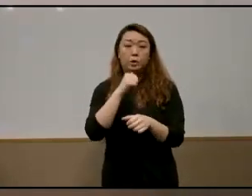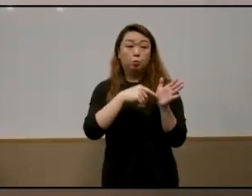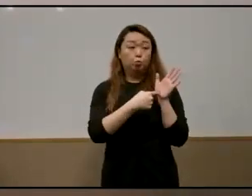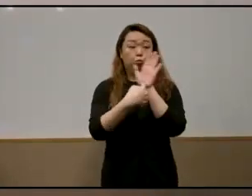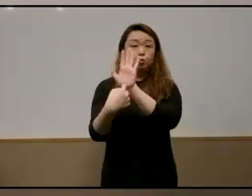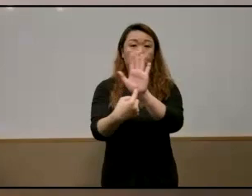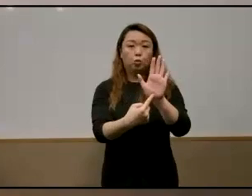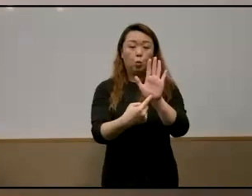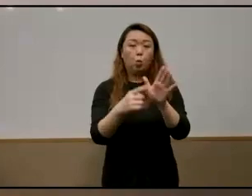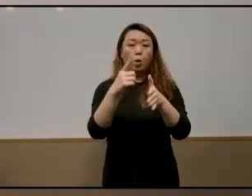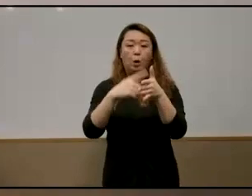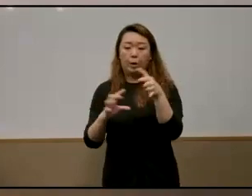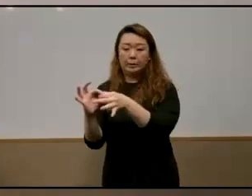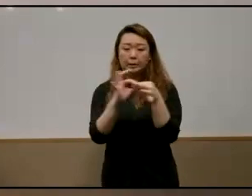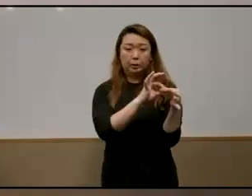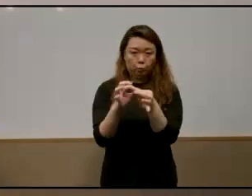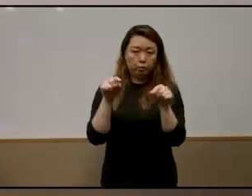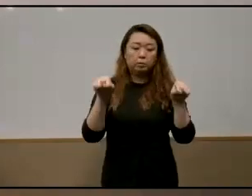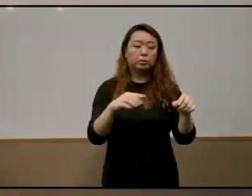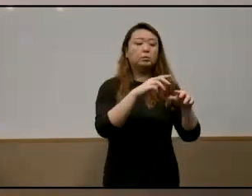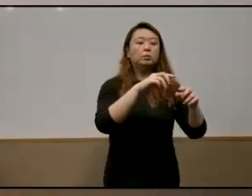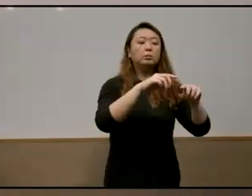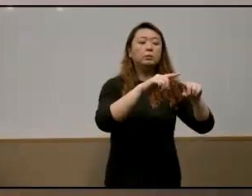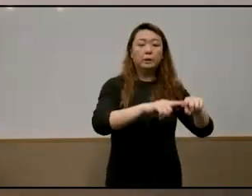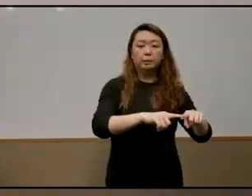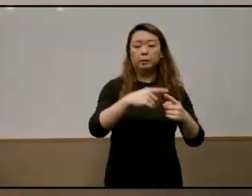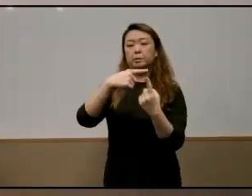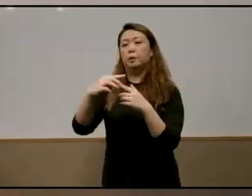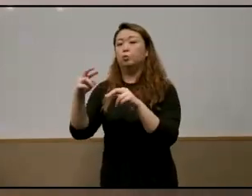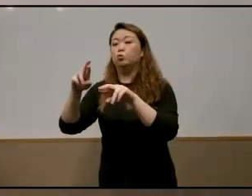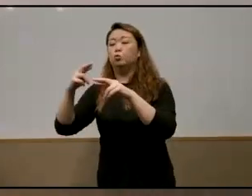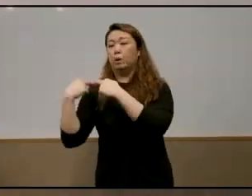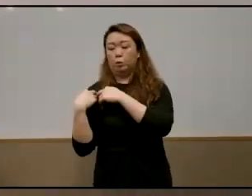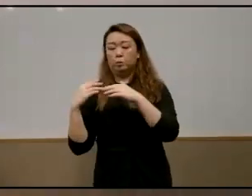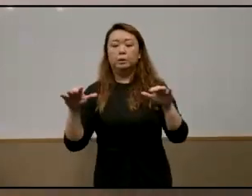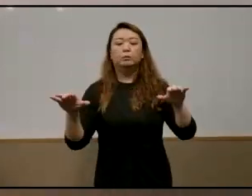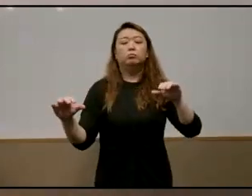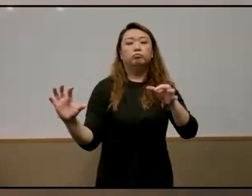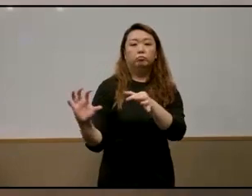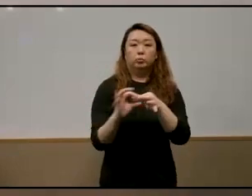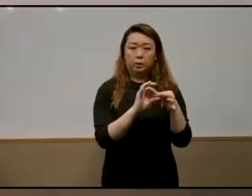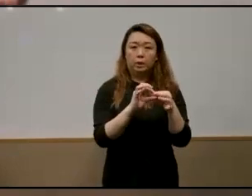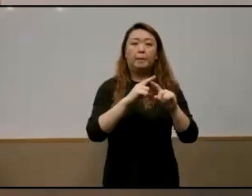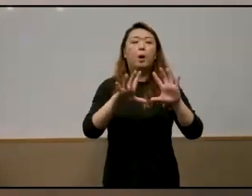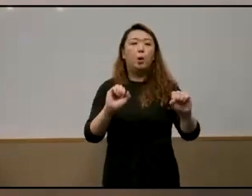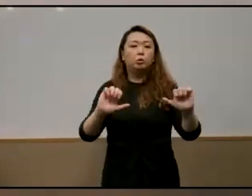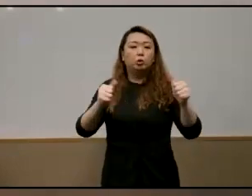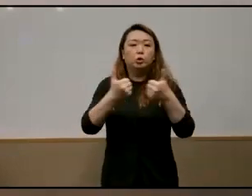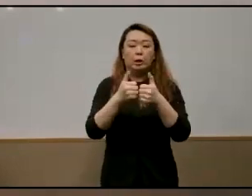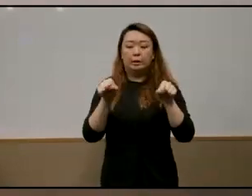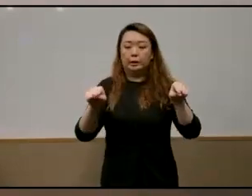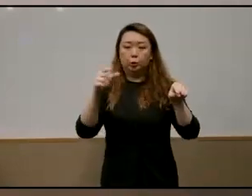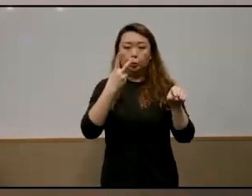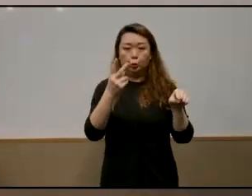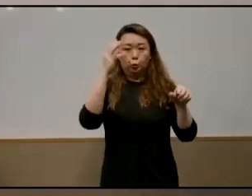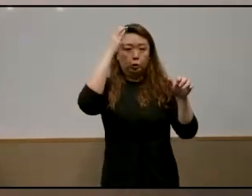interconnectedness that synergy between responsibility and dependency but additionally also challenges the way that we understand these two concepts in the